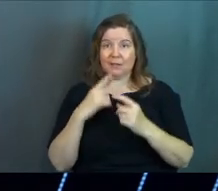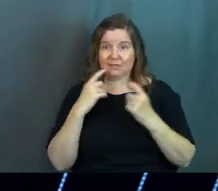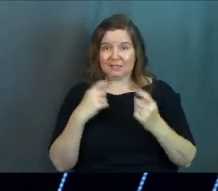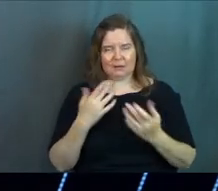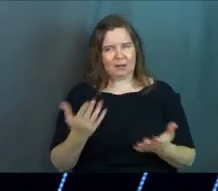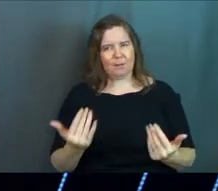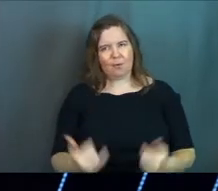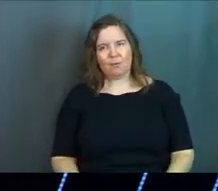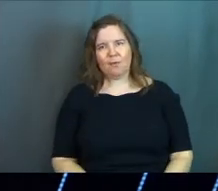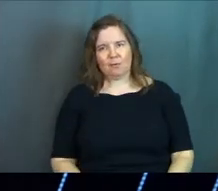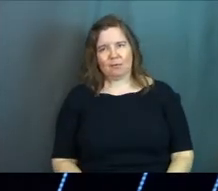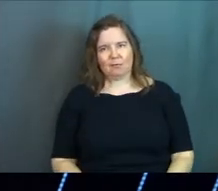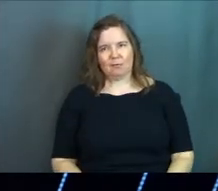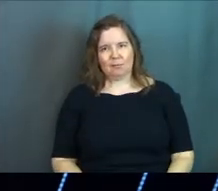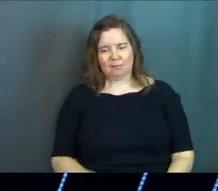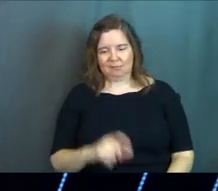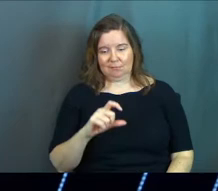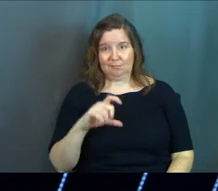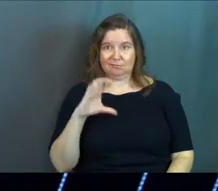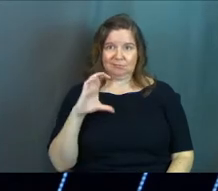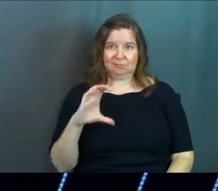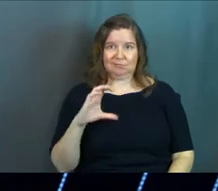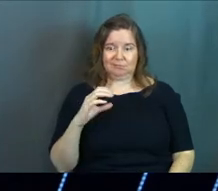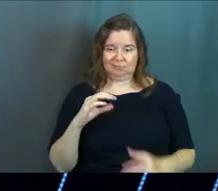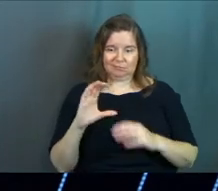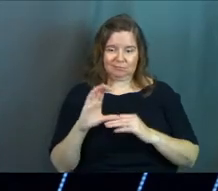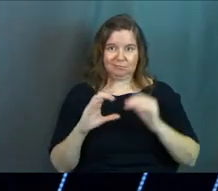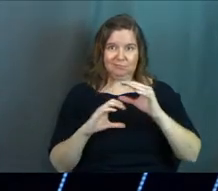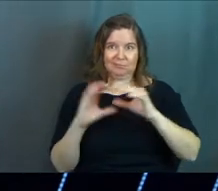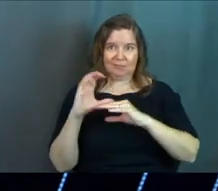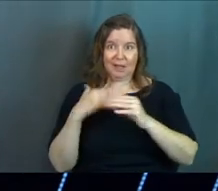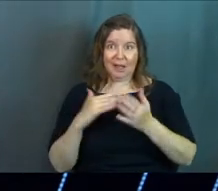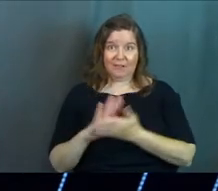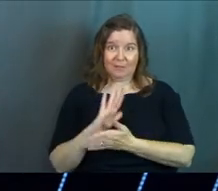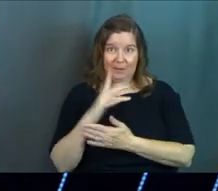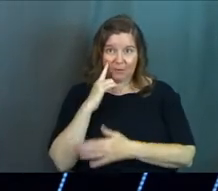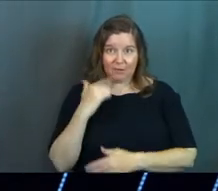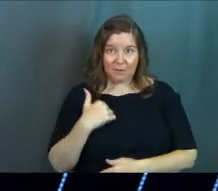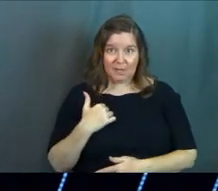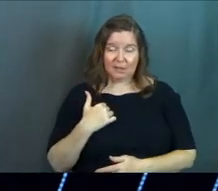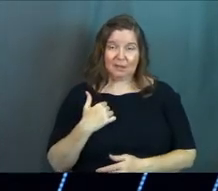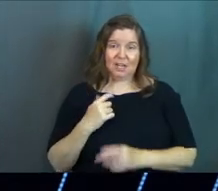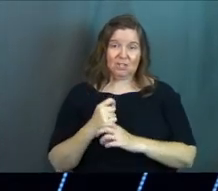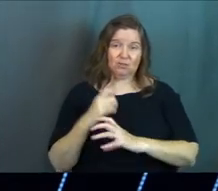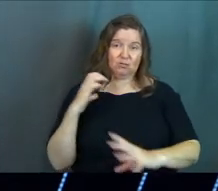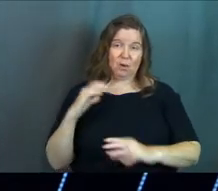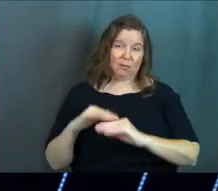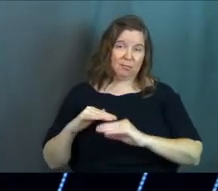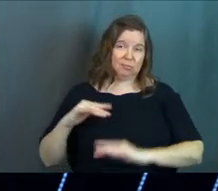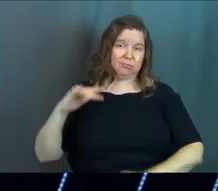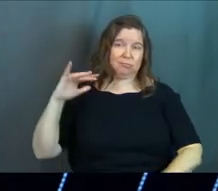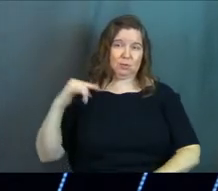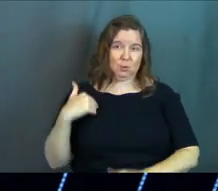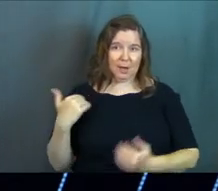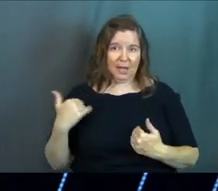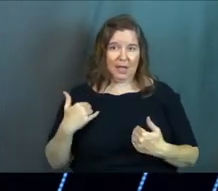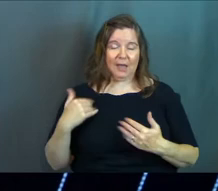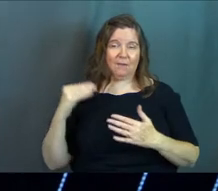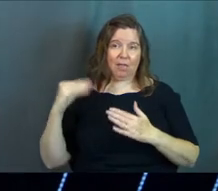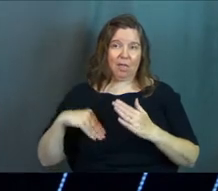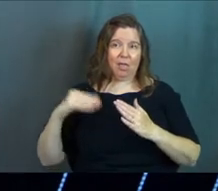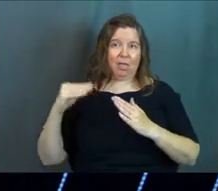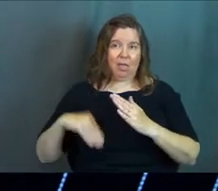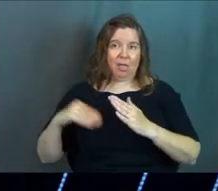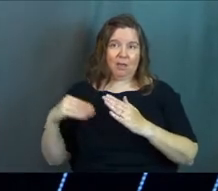Come on. How many cases of paper for me? How many truckloads do I have that are